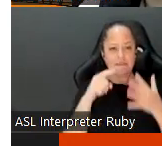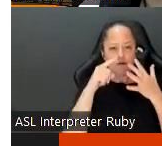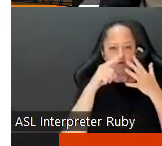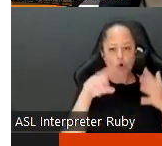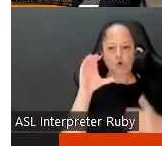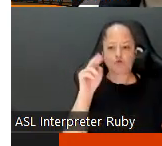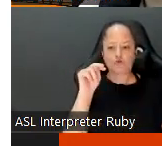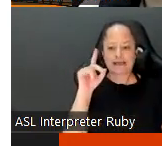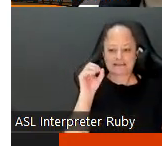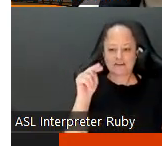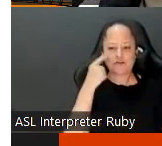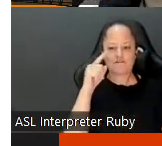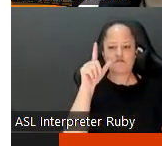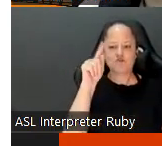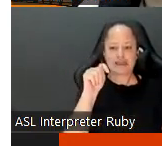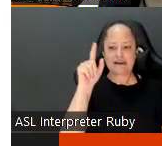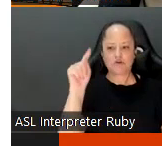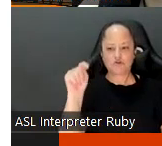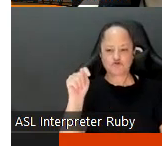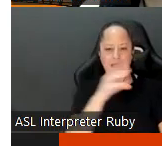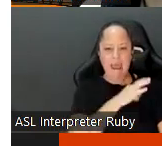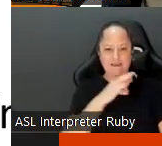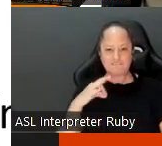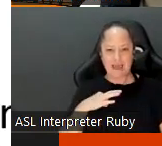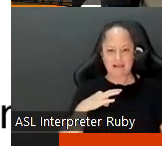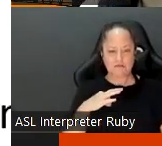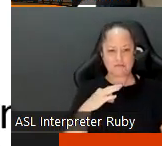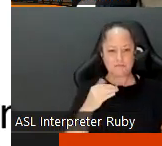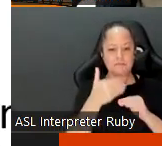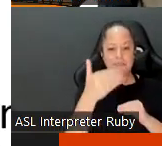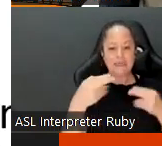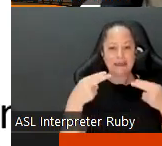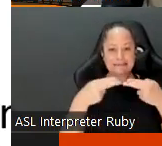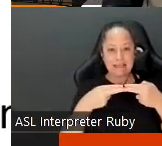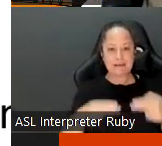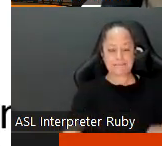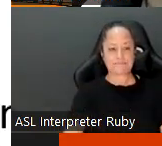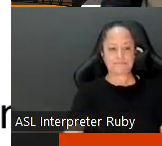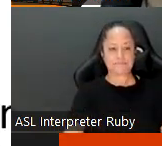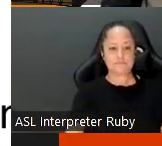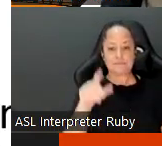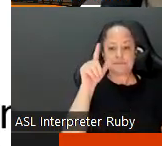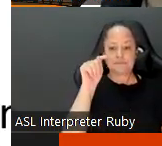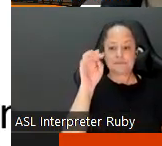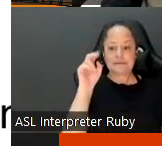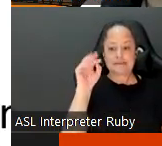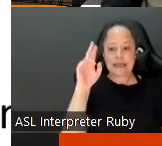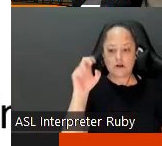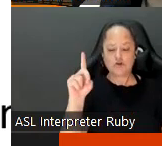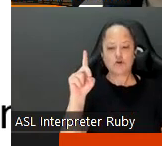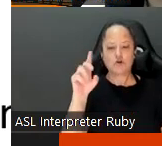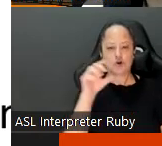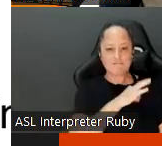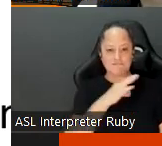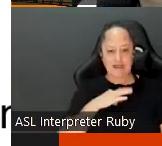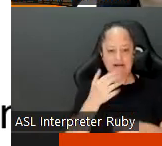conditions for the tenure track faculty if you can forward to the next slide for me rebecca for tenured faculty after you receive